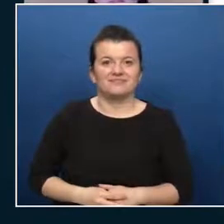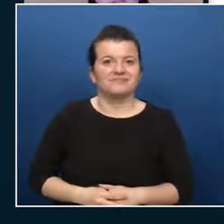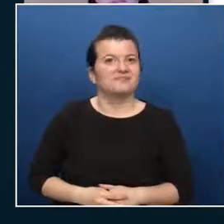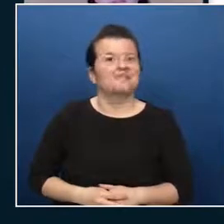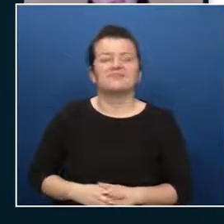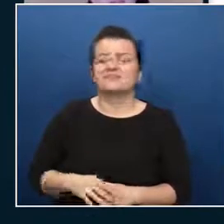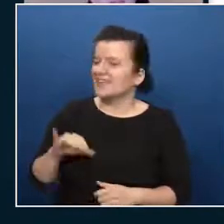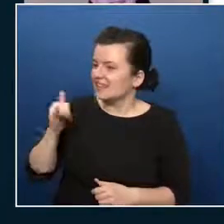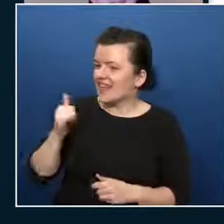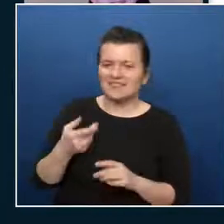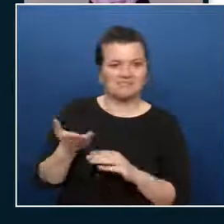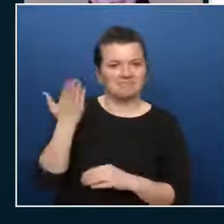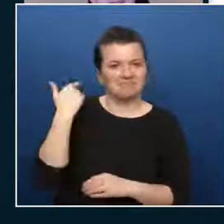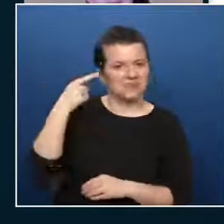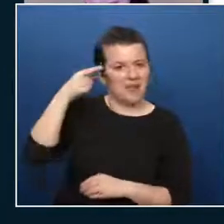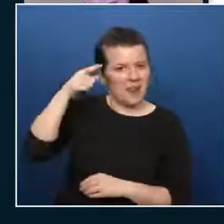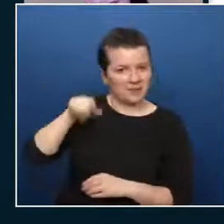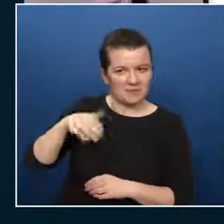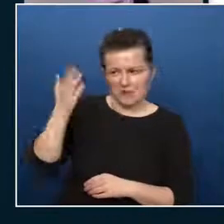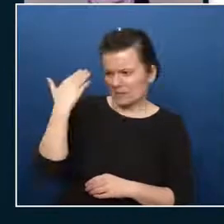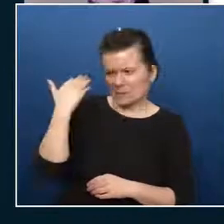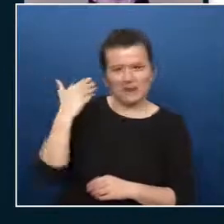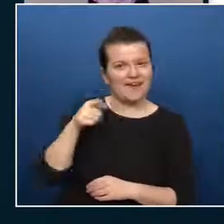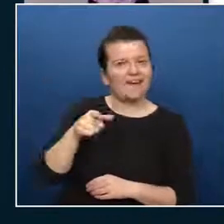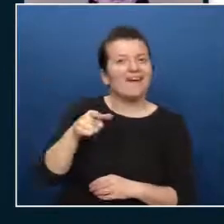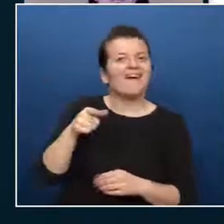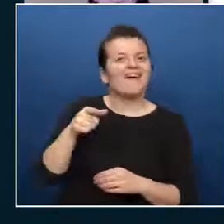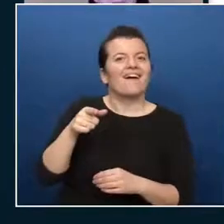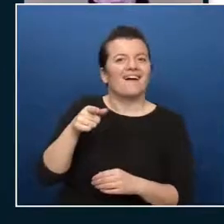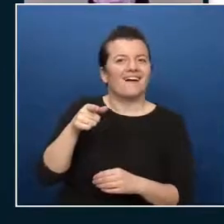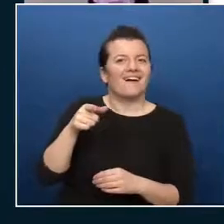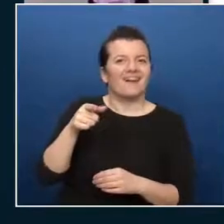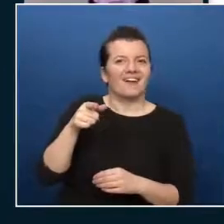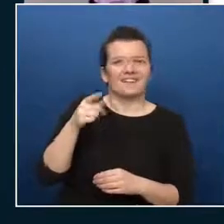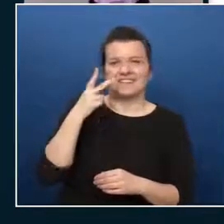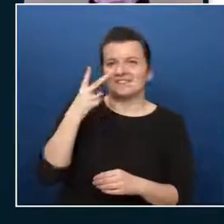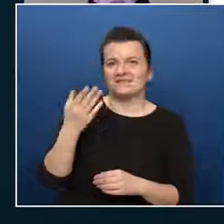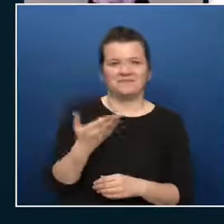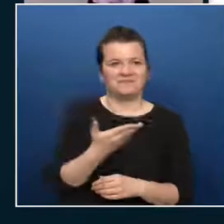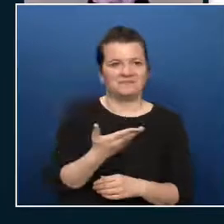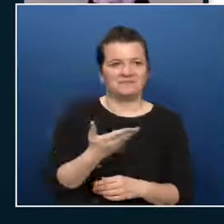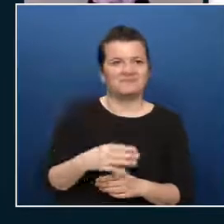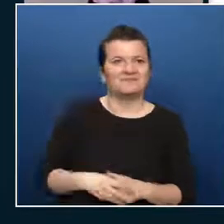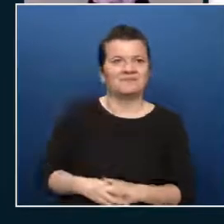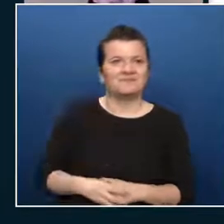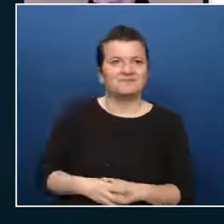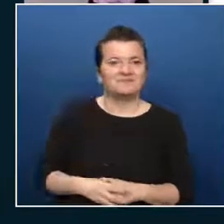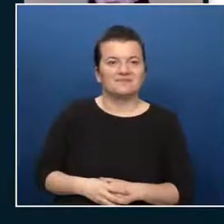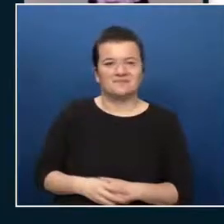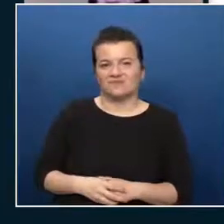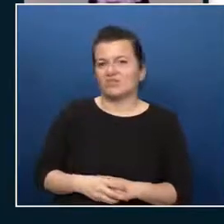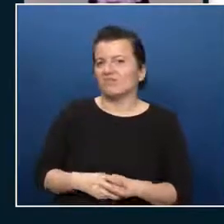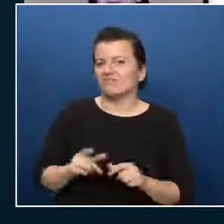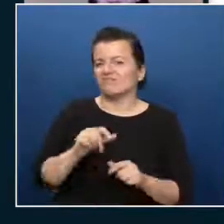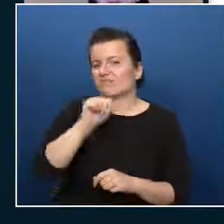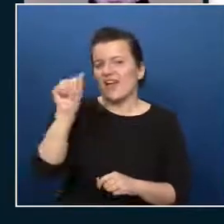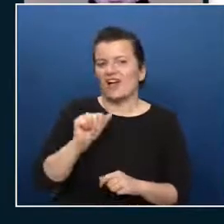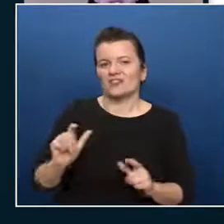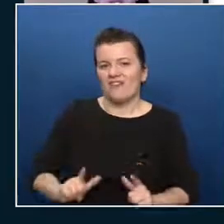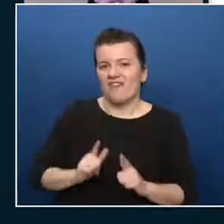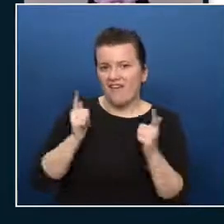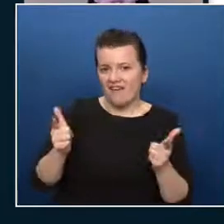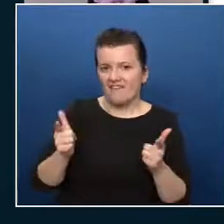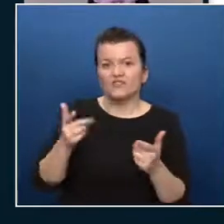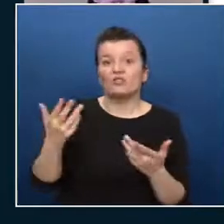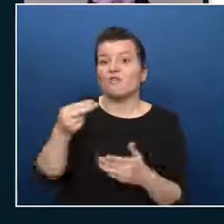month we had a a you know referral link for the azure live event and we actually got the names